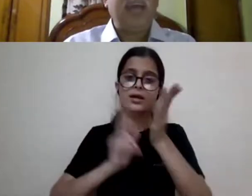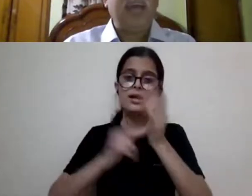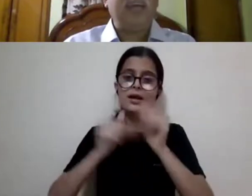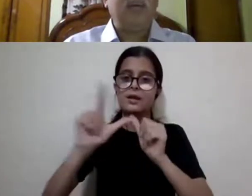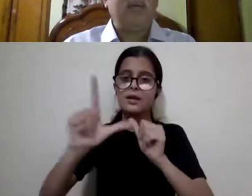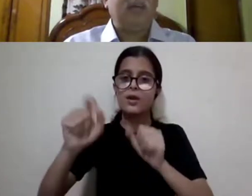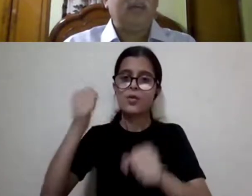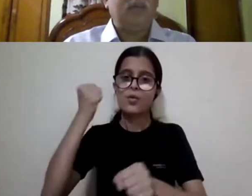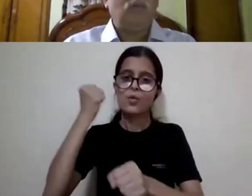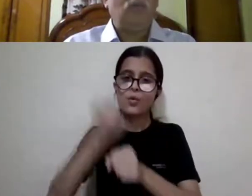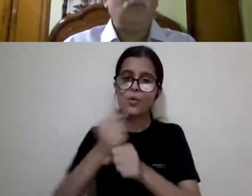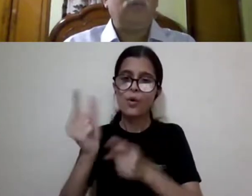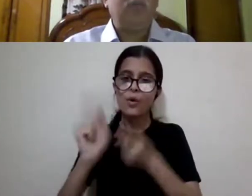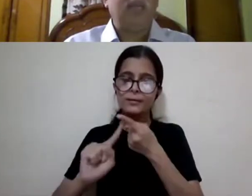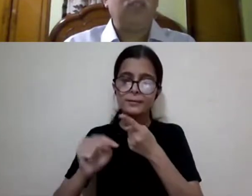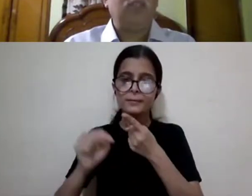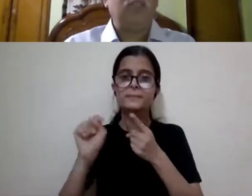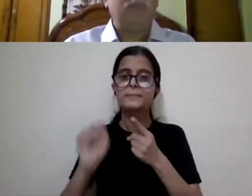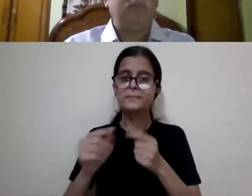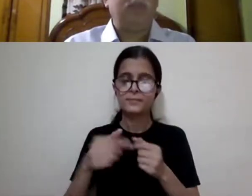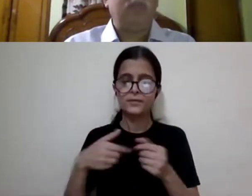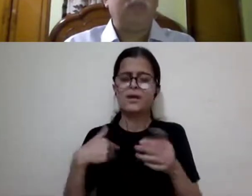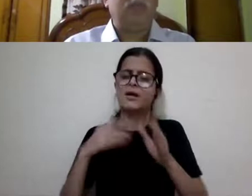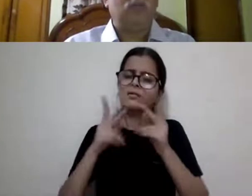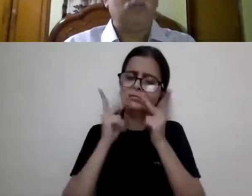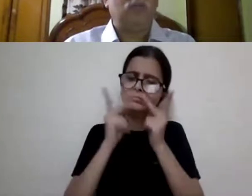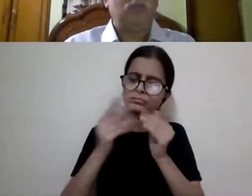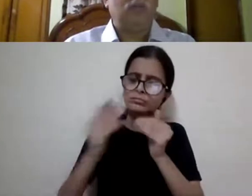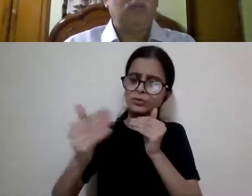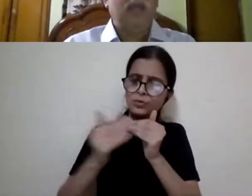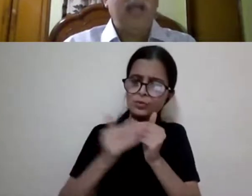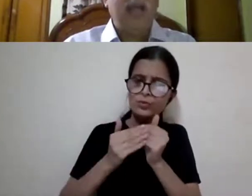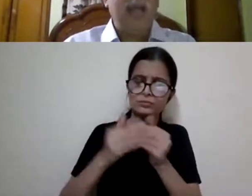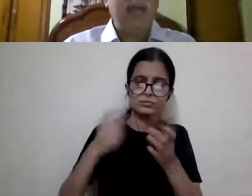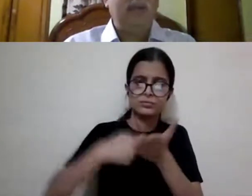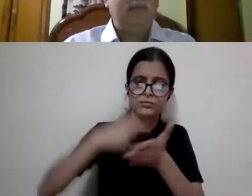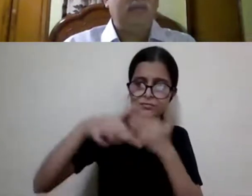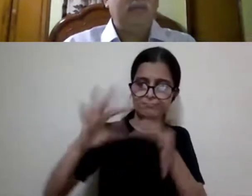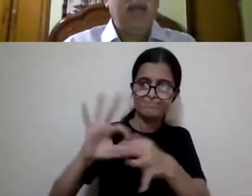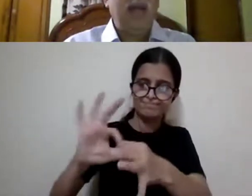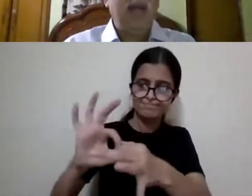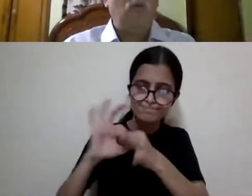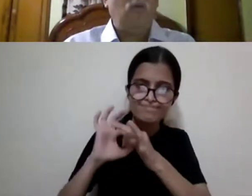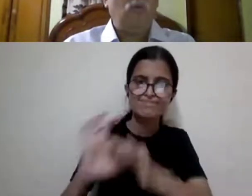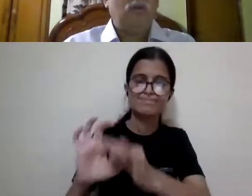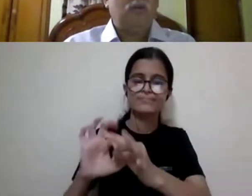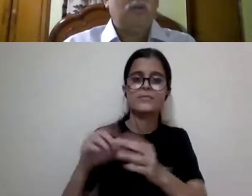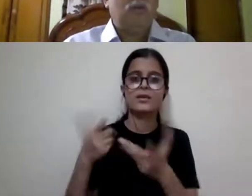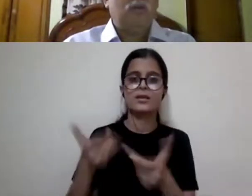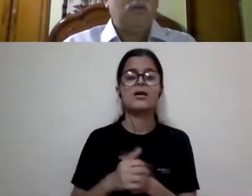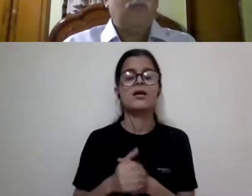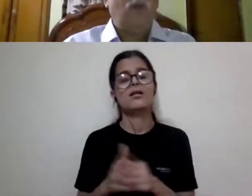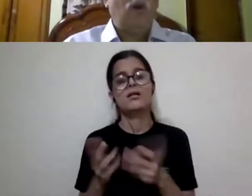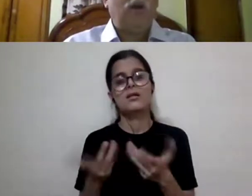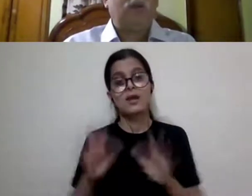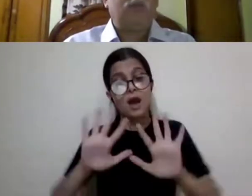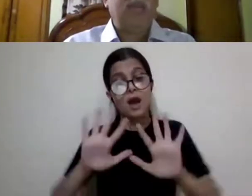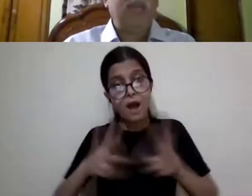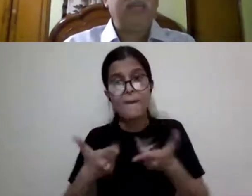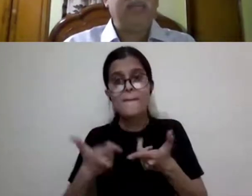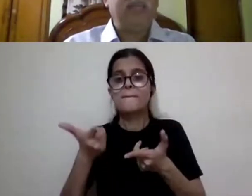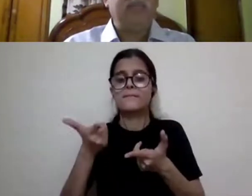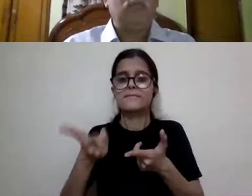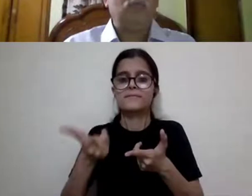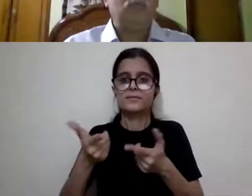Looking at the close relationship between the two and how for